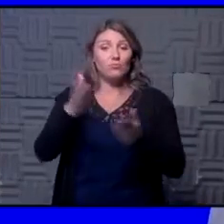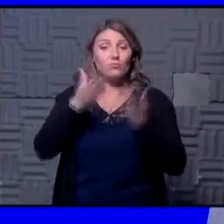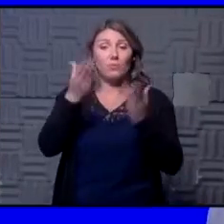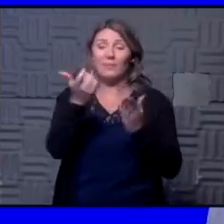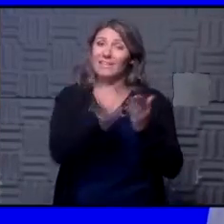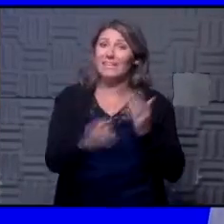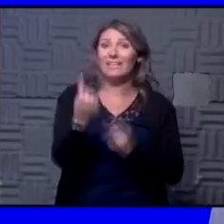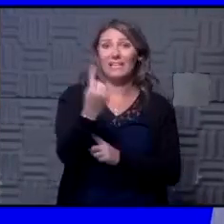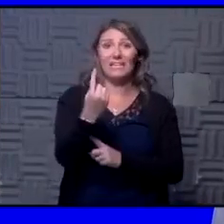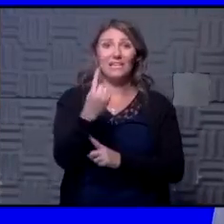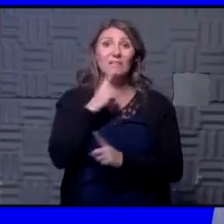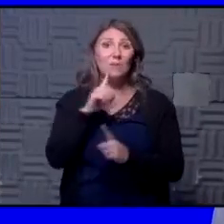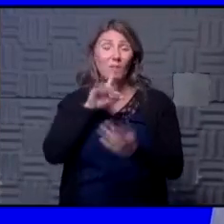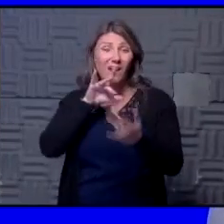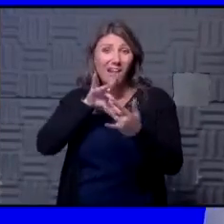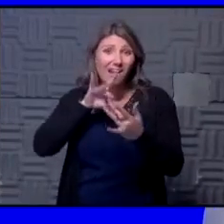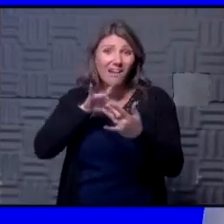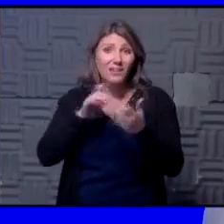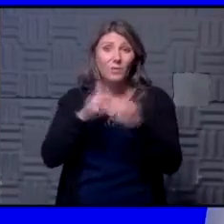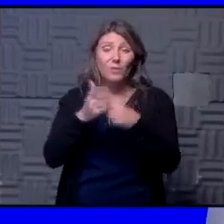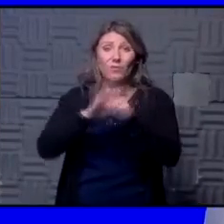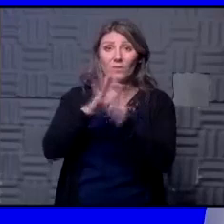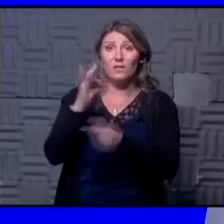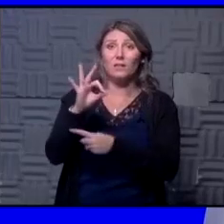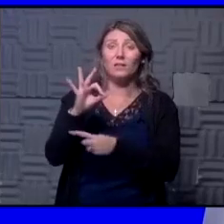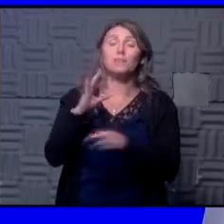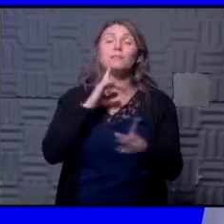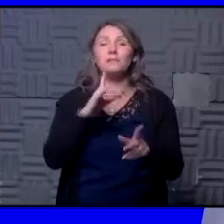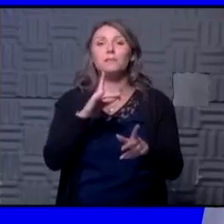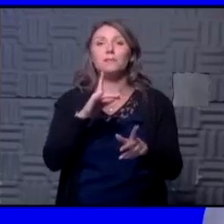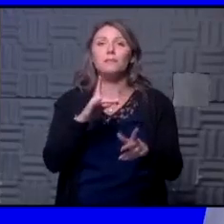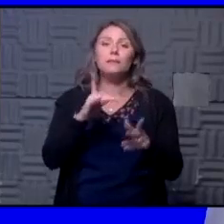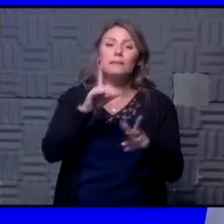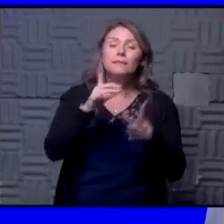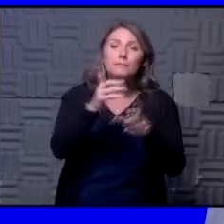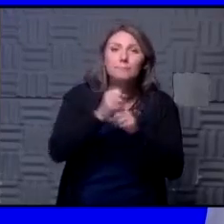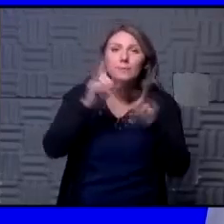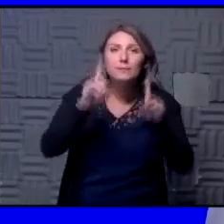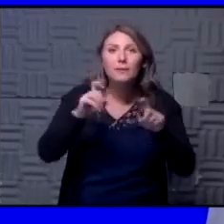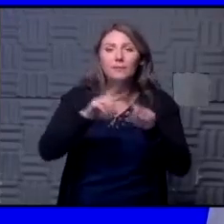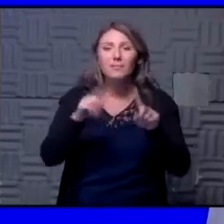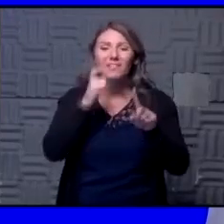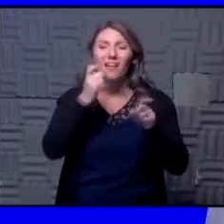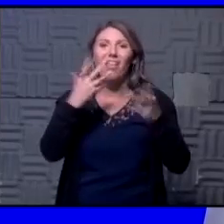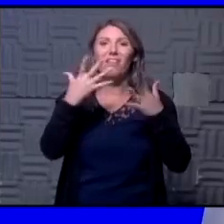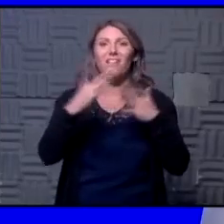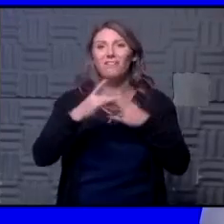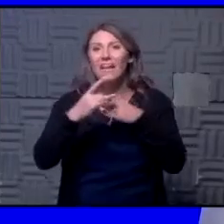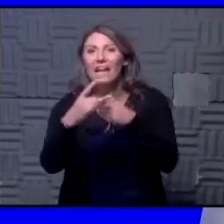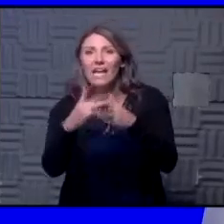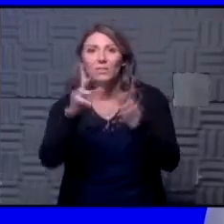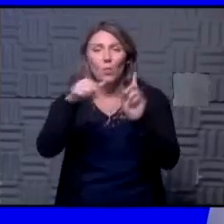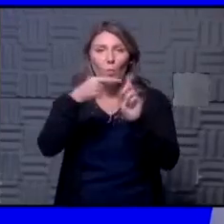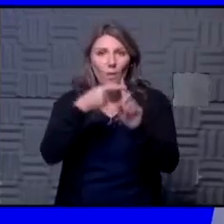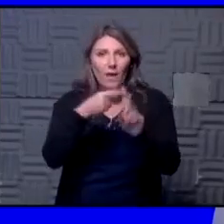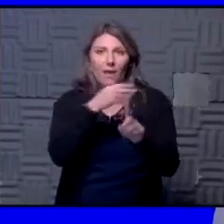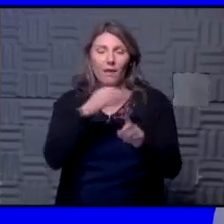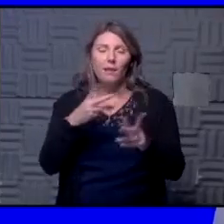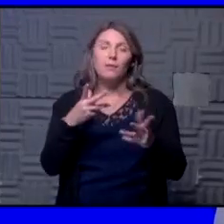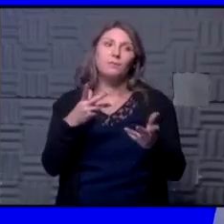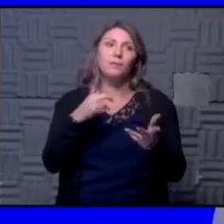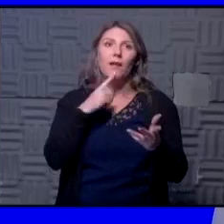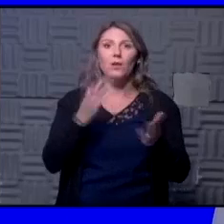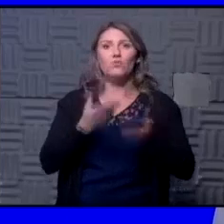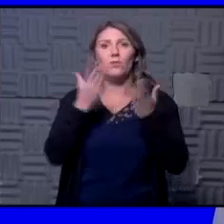who's been in close contact does get tested we just don't have a lot of guidance as to when after that exposure you get tested right okay i would probably recommend